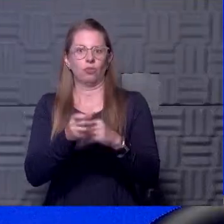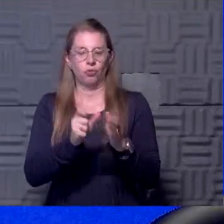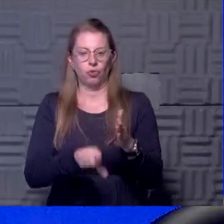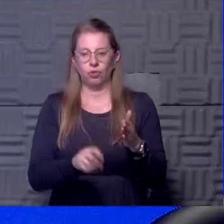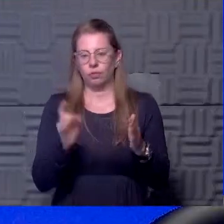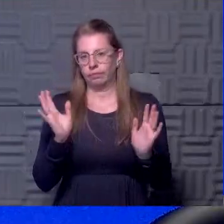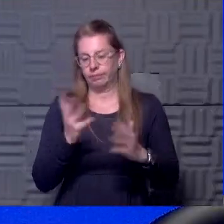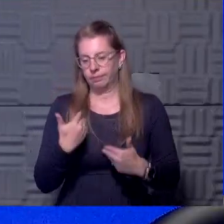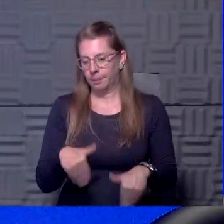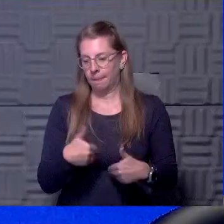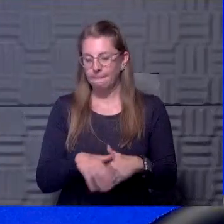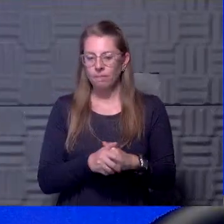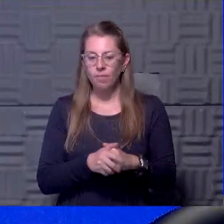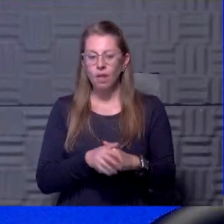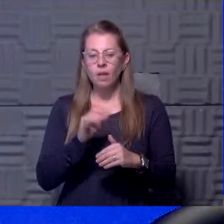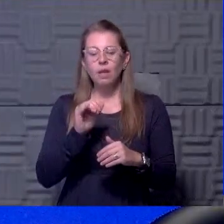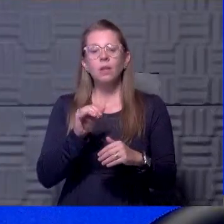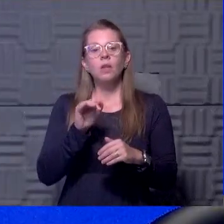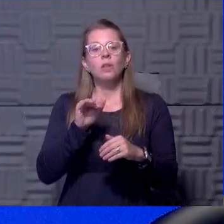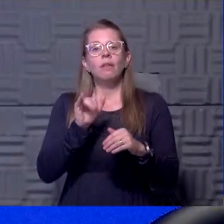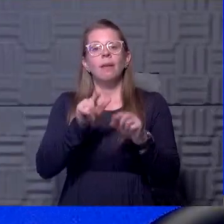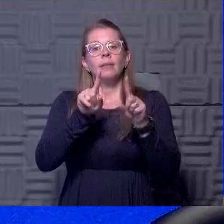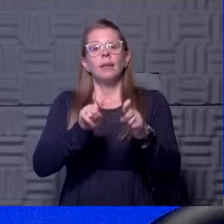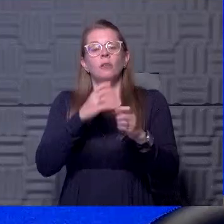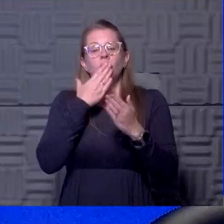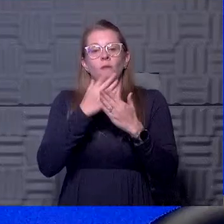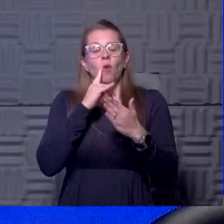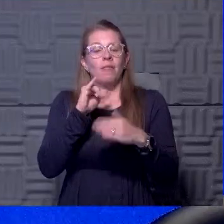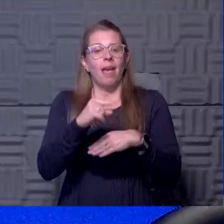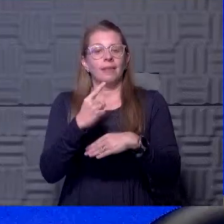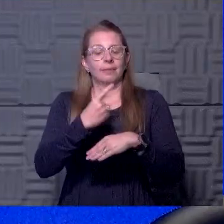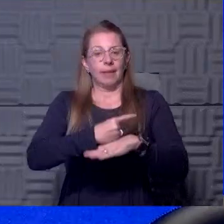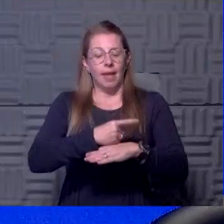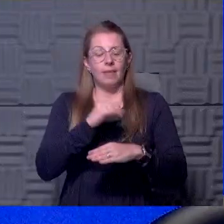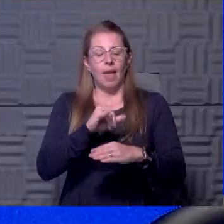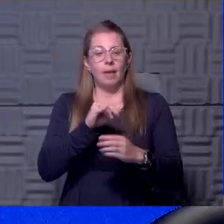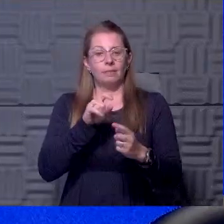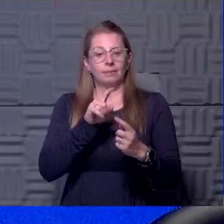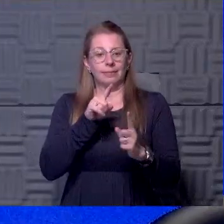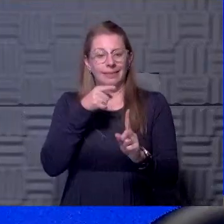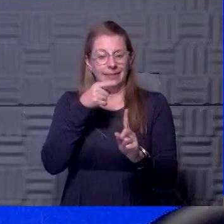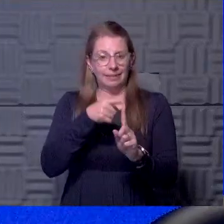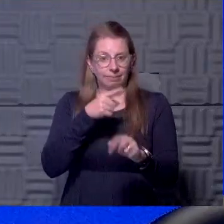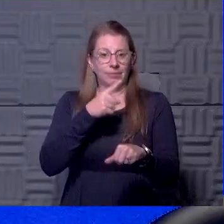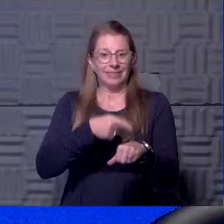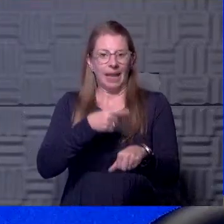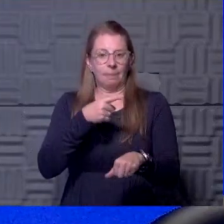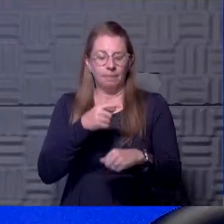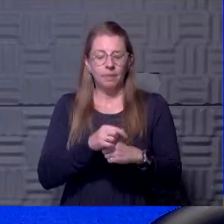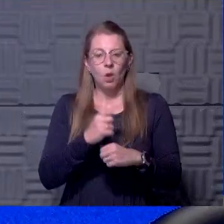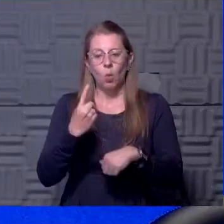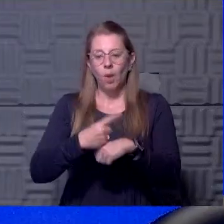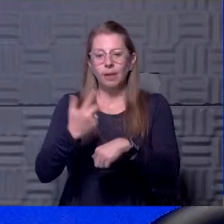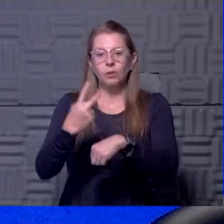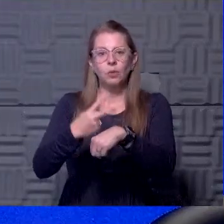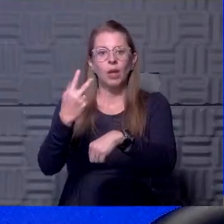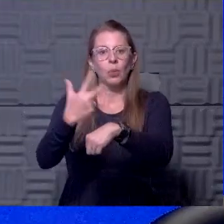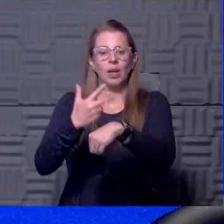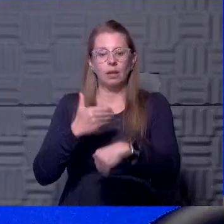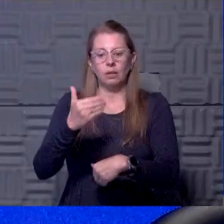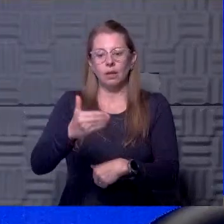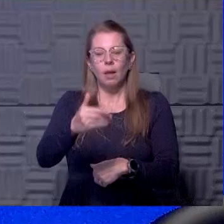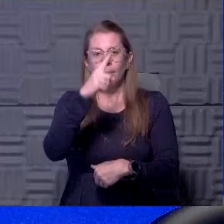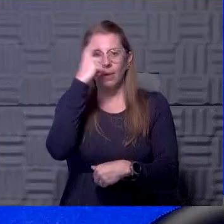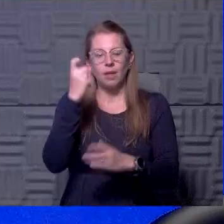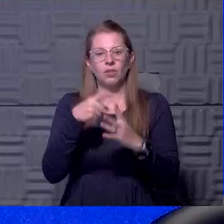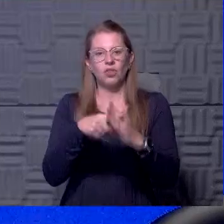That test is probably good for just that day, that point in time. As you get further out one day, two days, three days, it is going to be less accurate because you